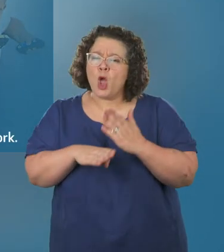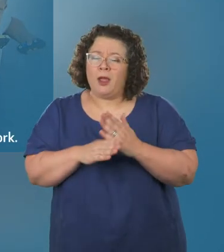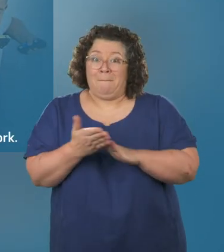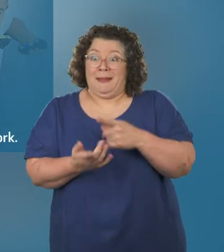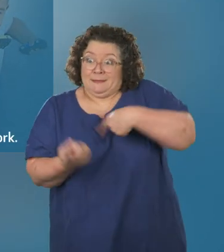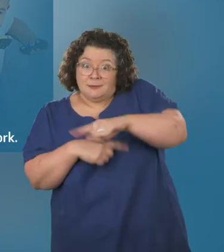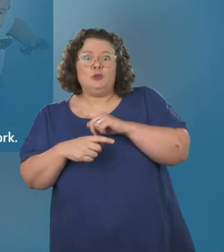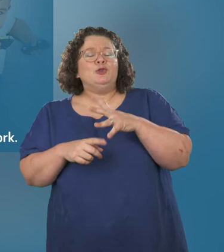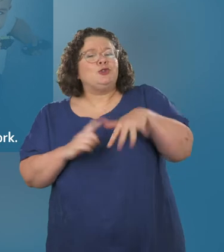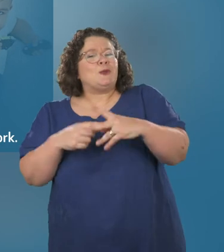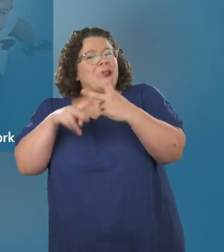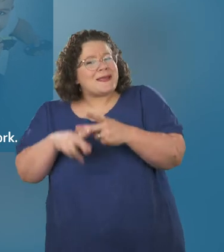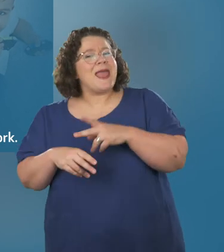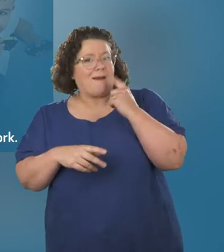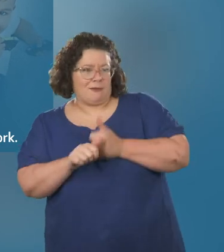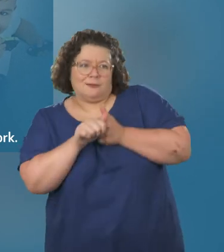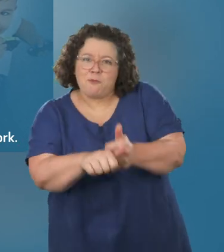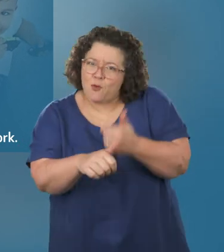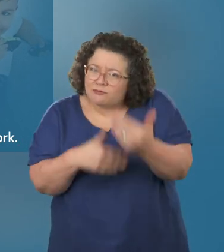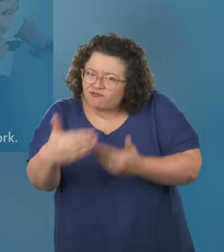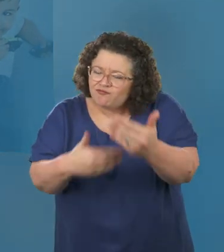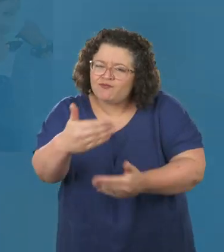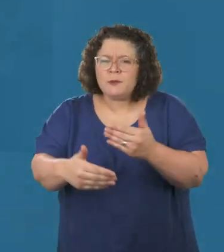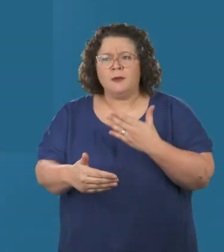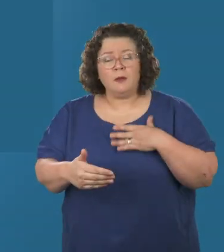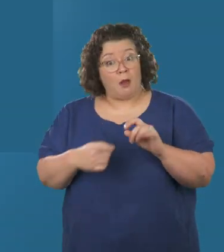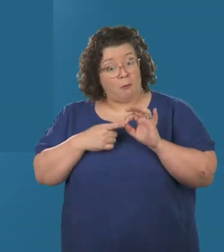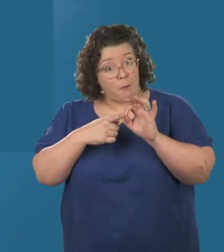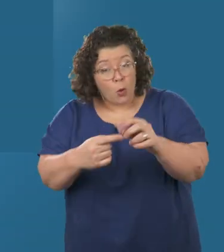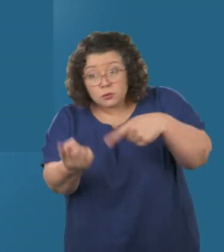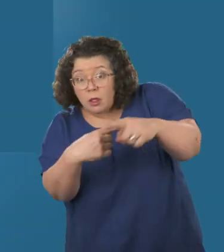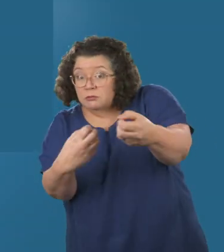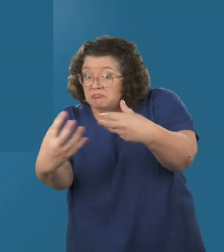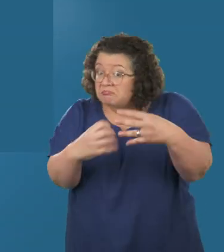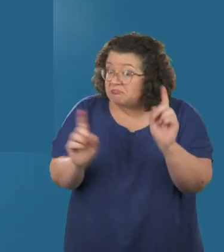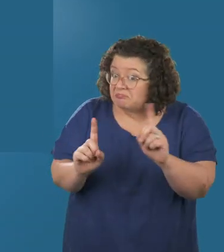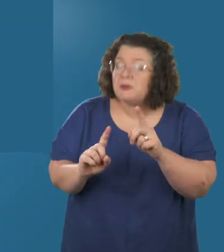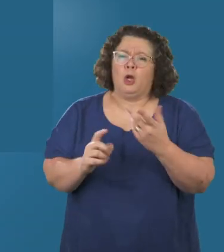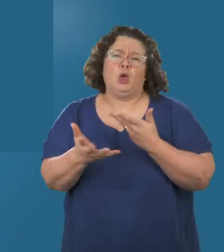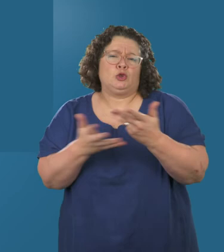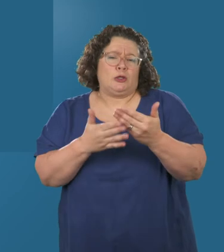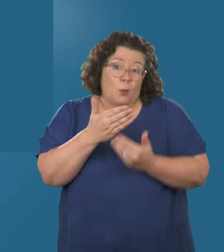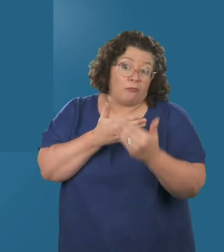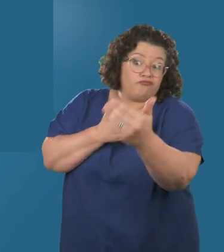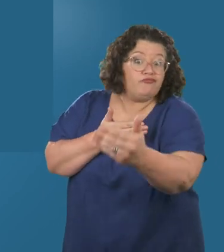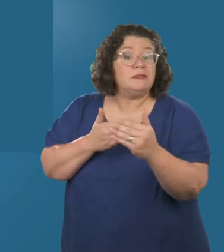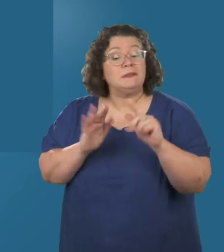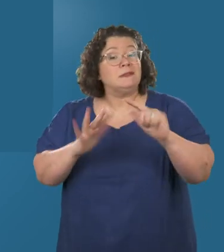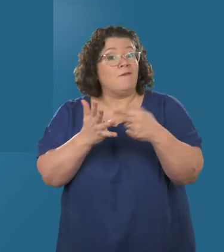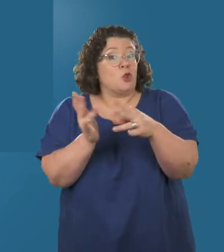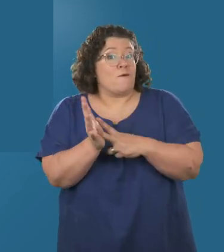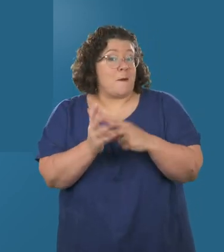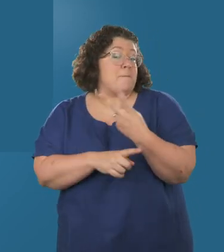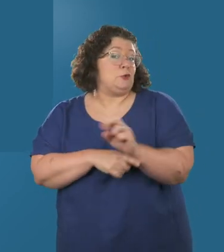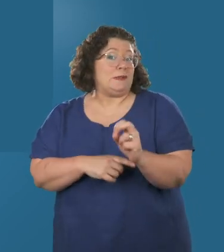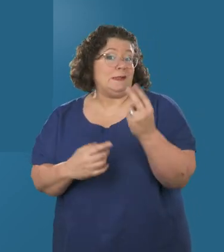care worker, so that Social Care Wales can further support them in their work. We want your views on these proposals. The consultation is